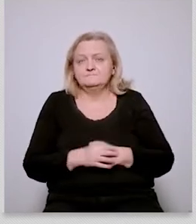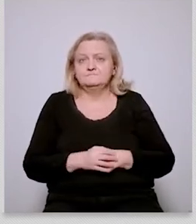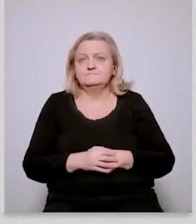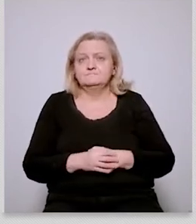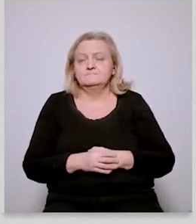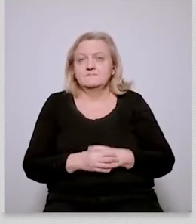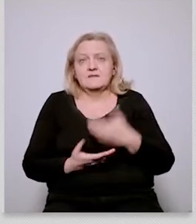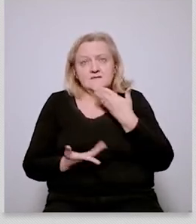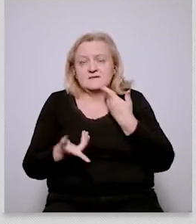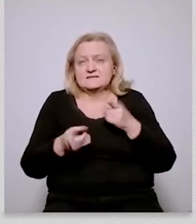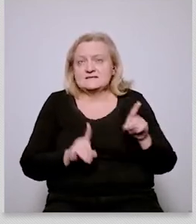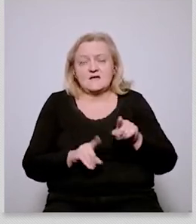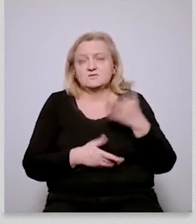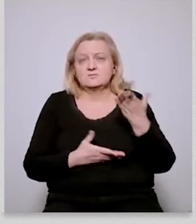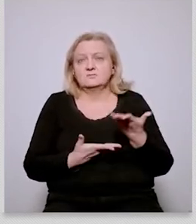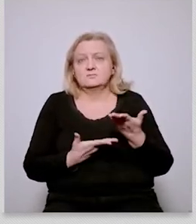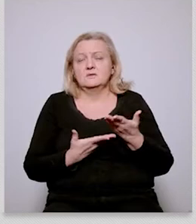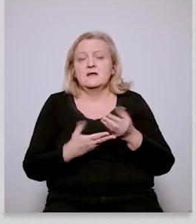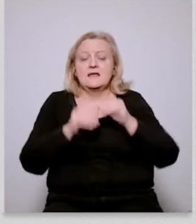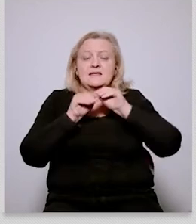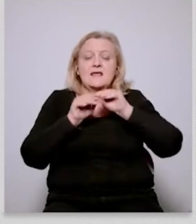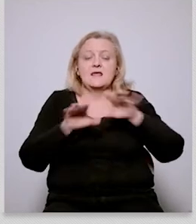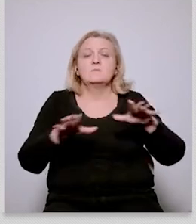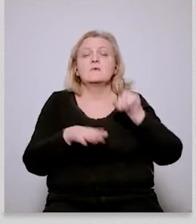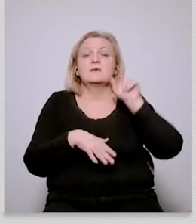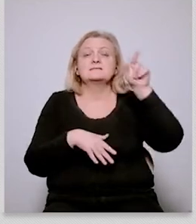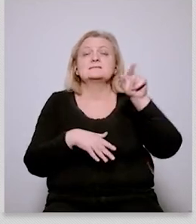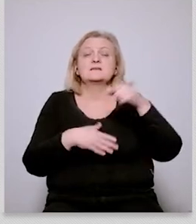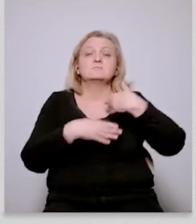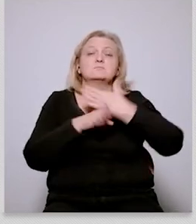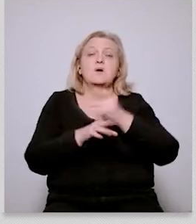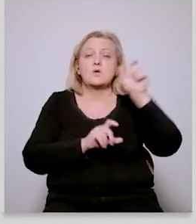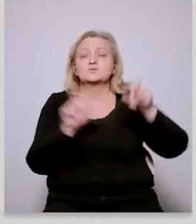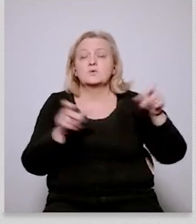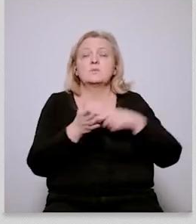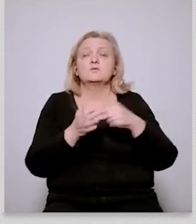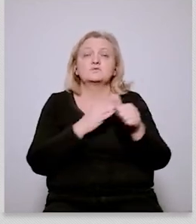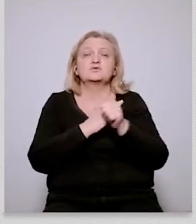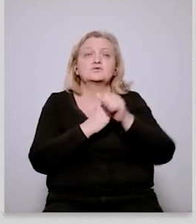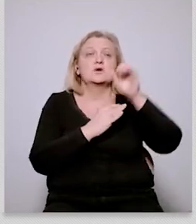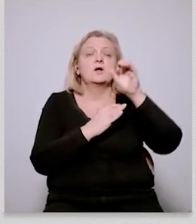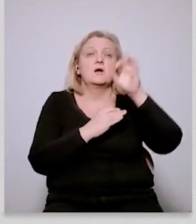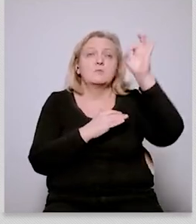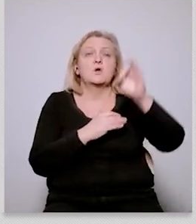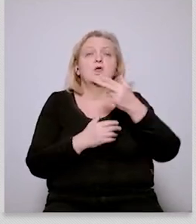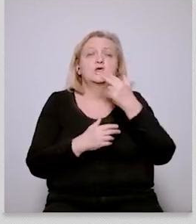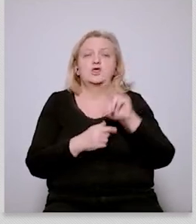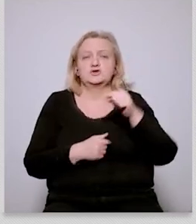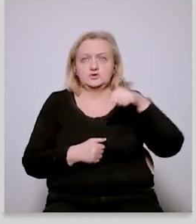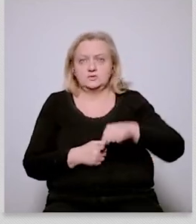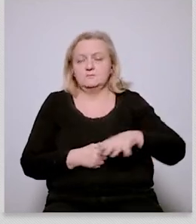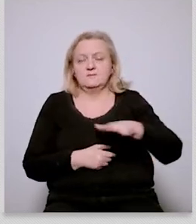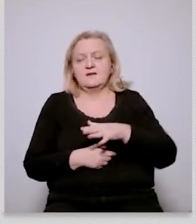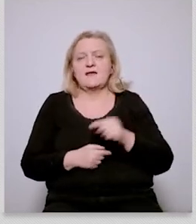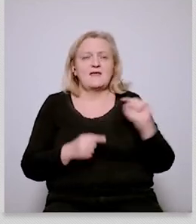at 60 percent of ours um and uh this is something that we're struggling in the debate so all of this comes to play